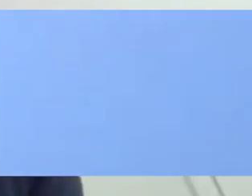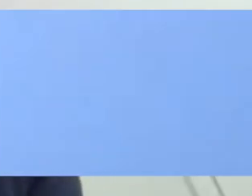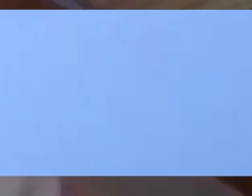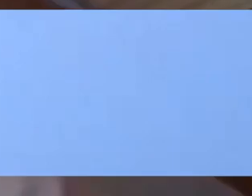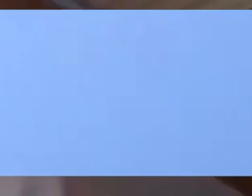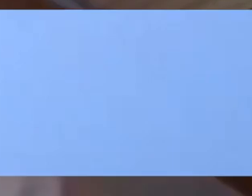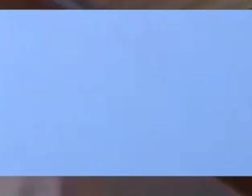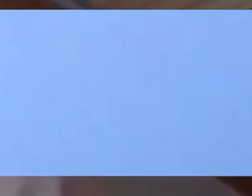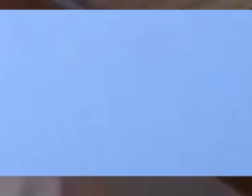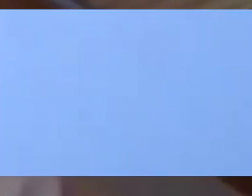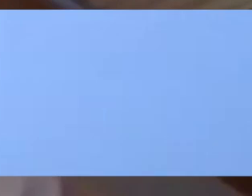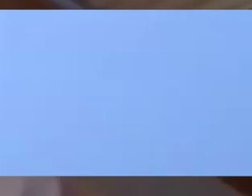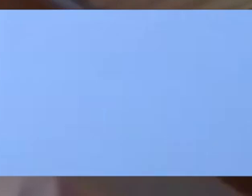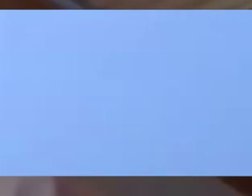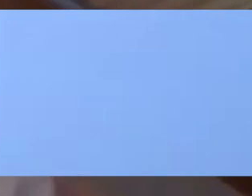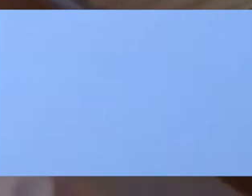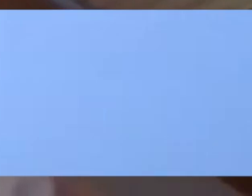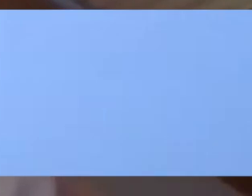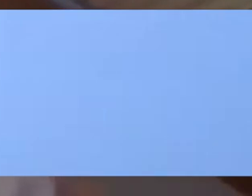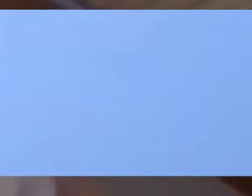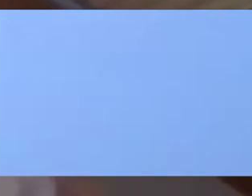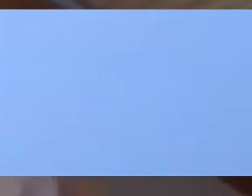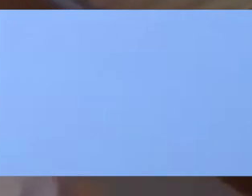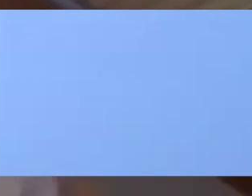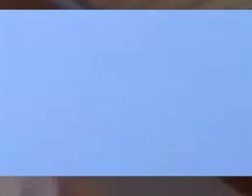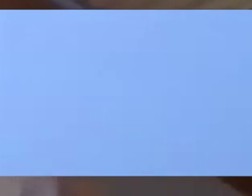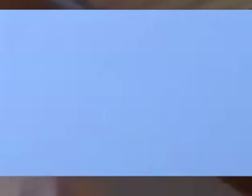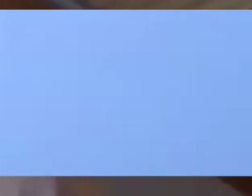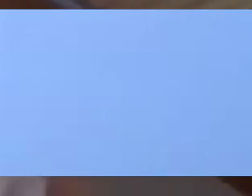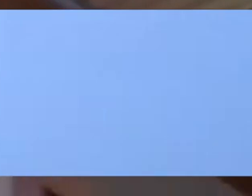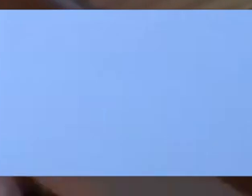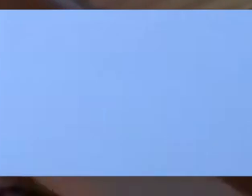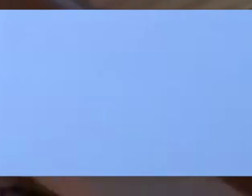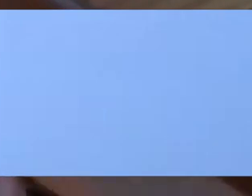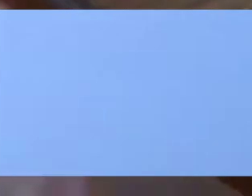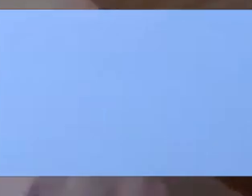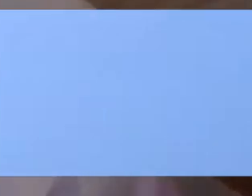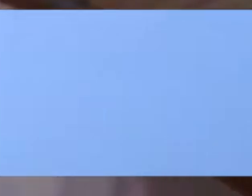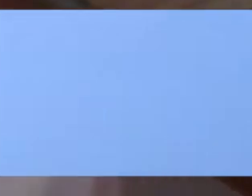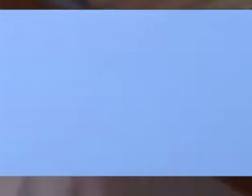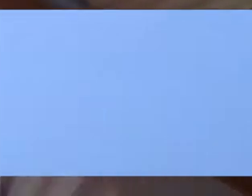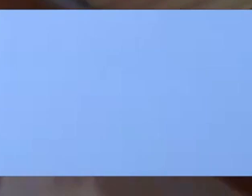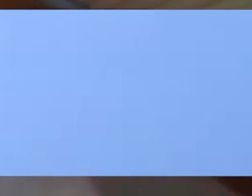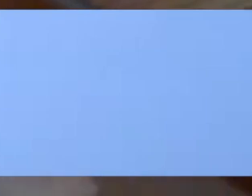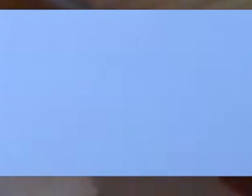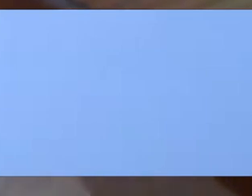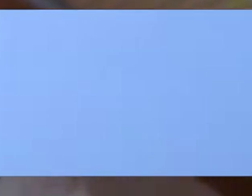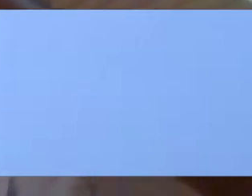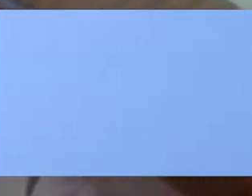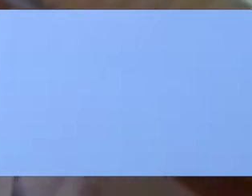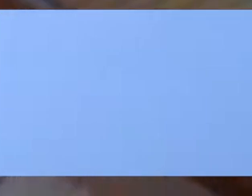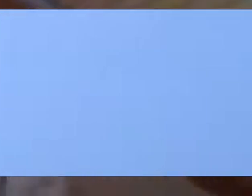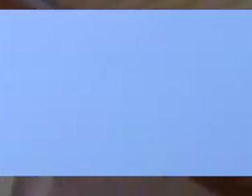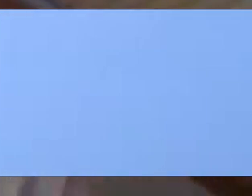Over to you. Hi, everybody. Thank you so much for having me. My name is Tony Wilson. I'm the director